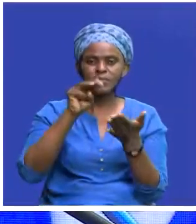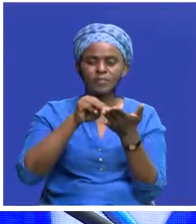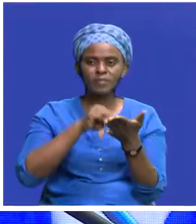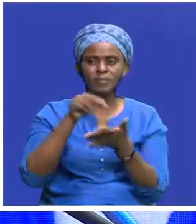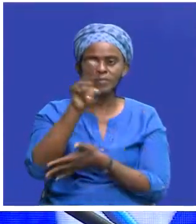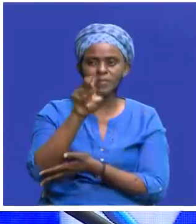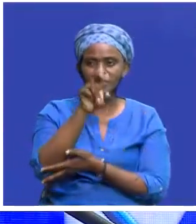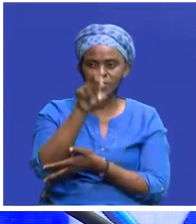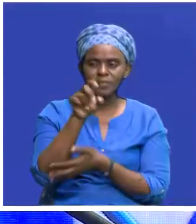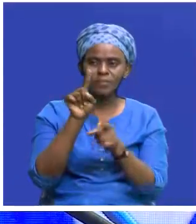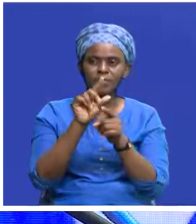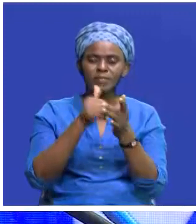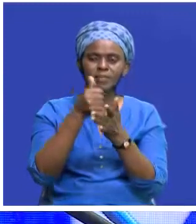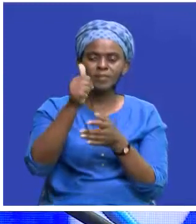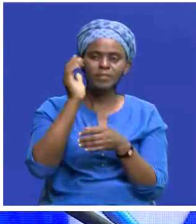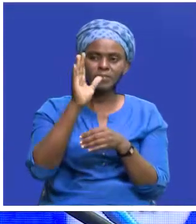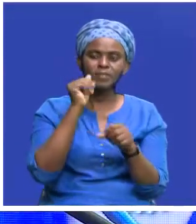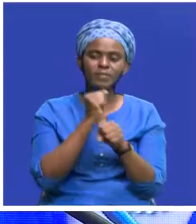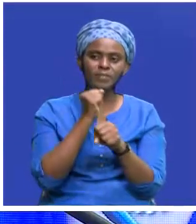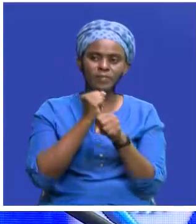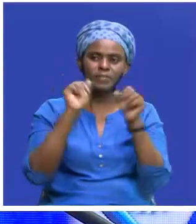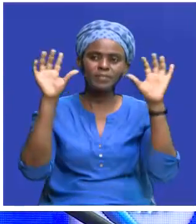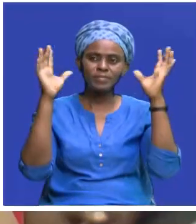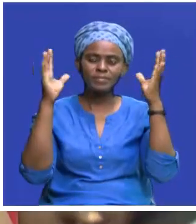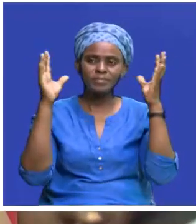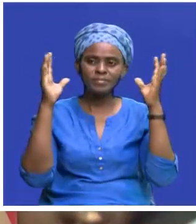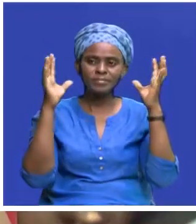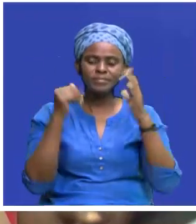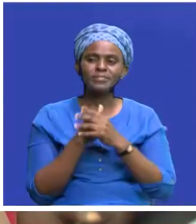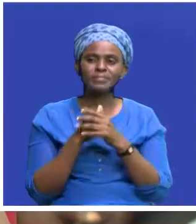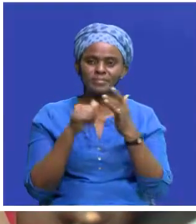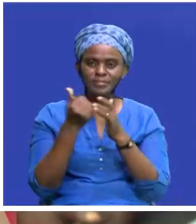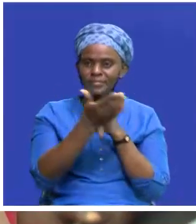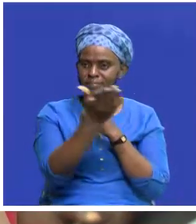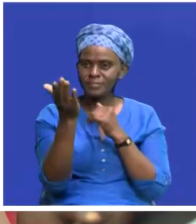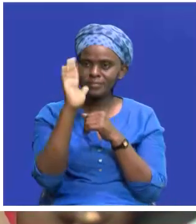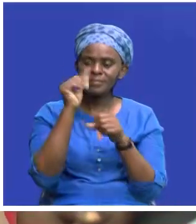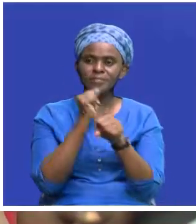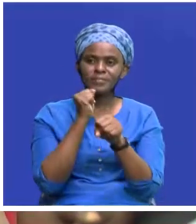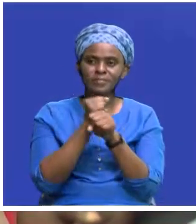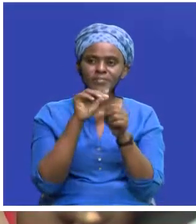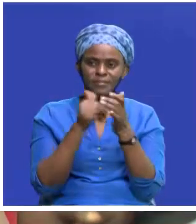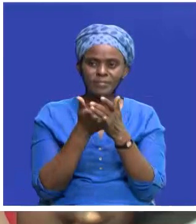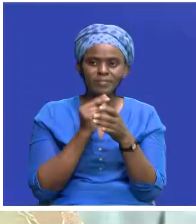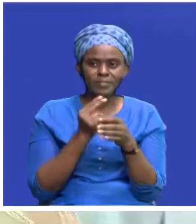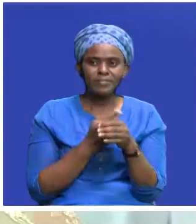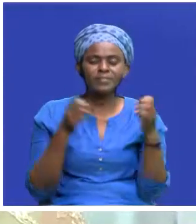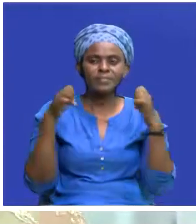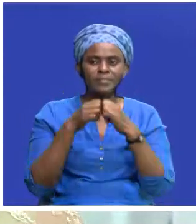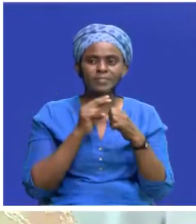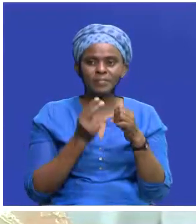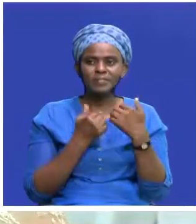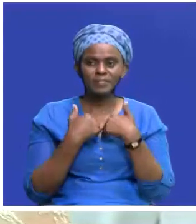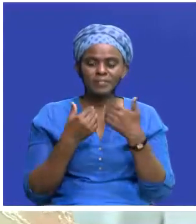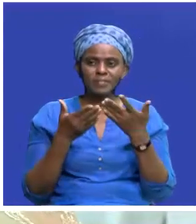and how they're going to do that and how they're going to do that is as a bank we are here to